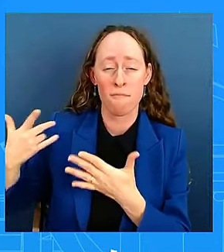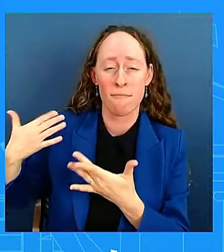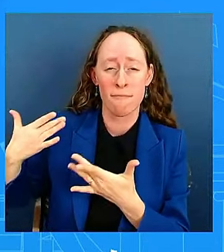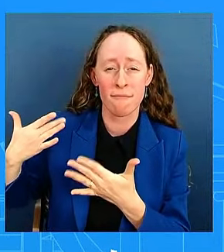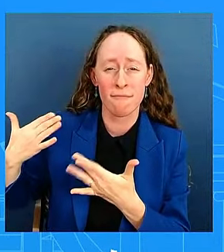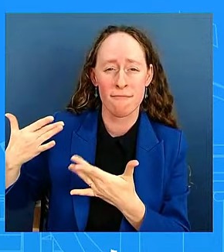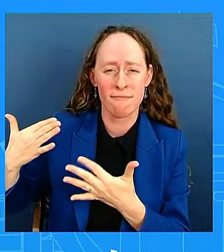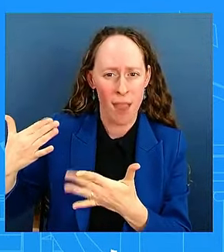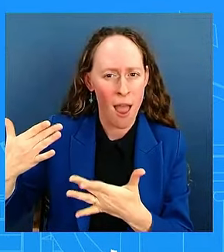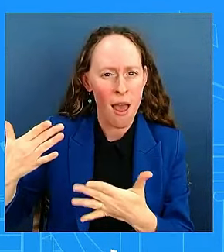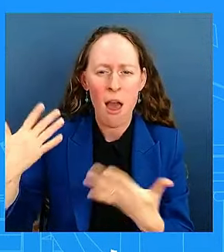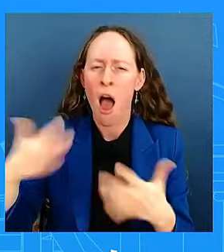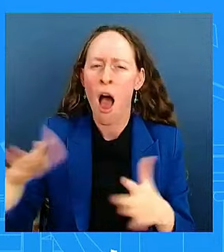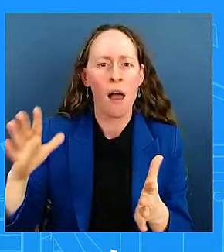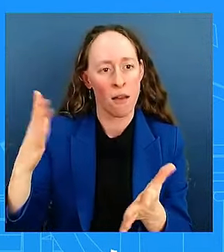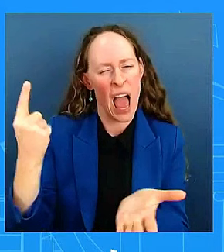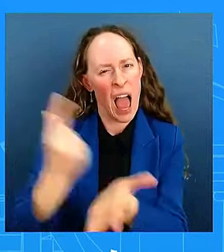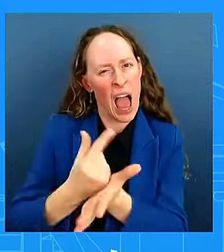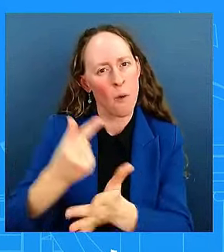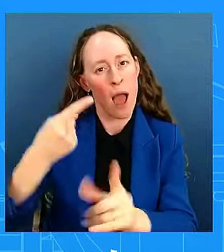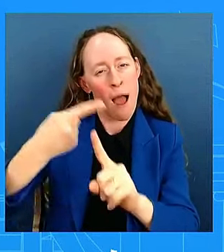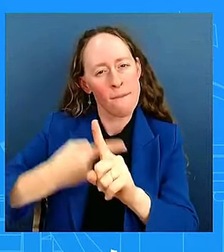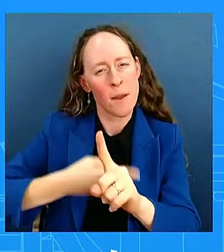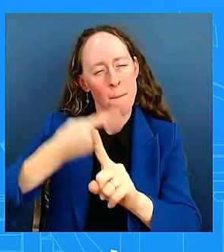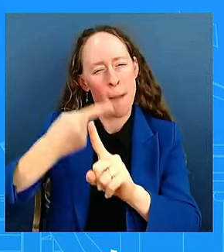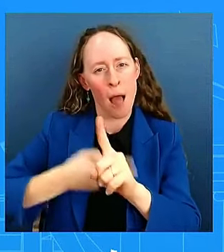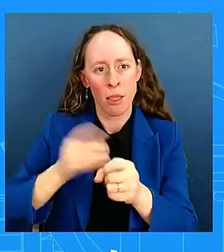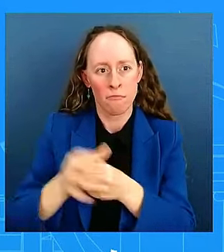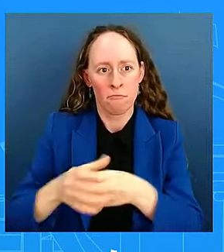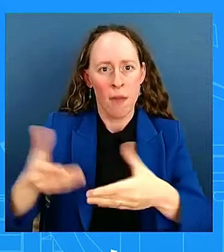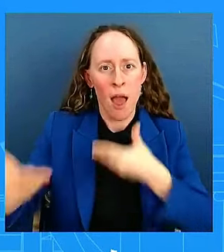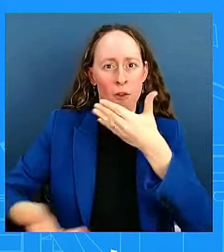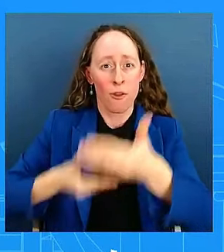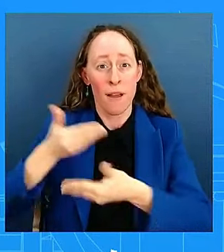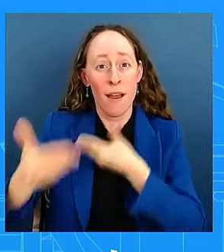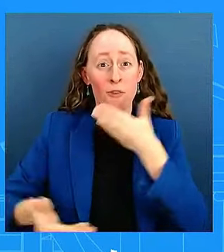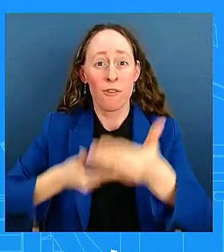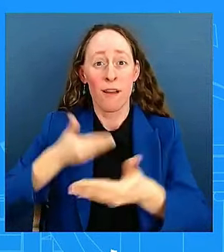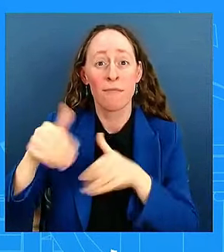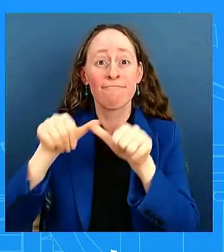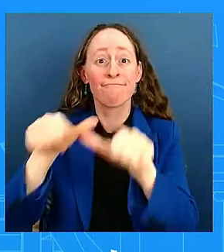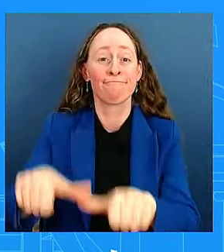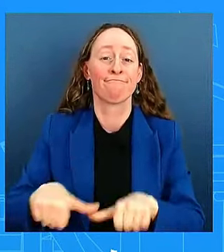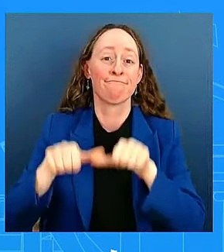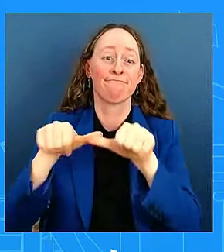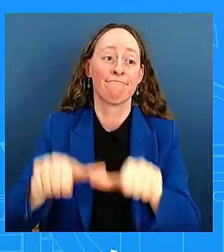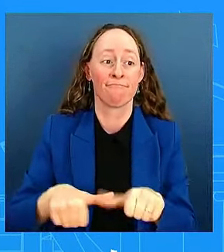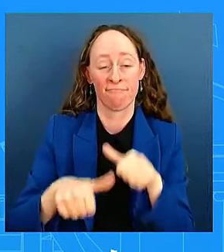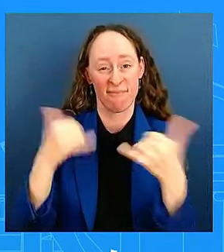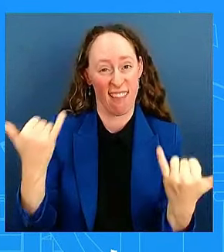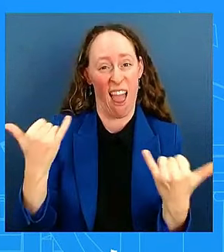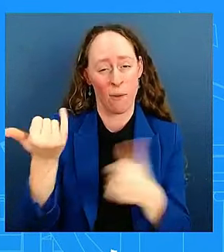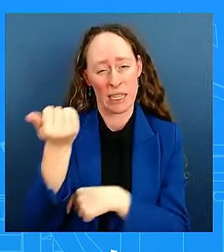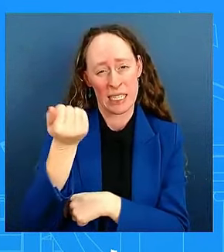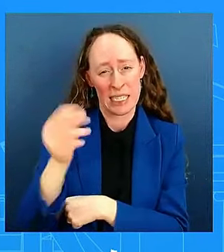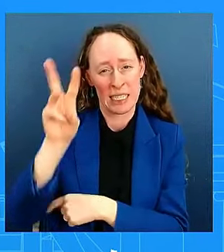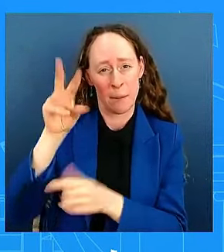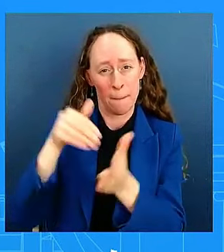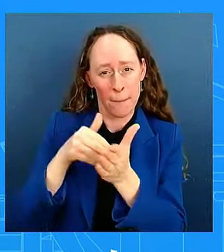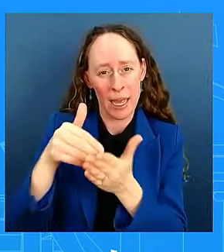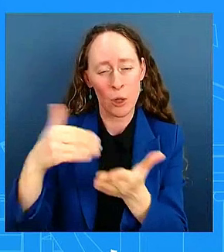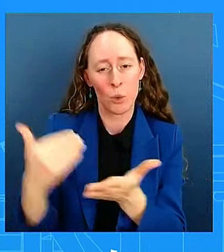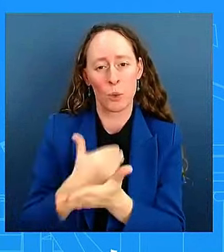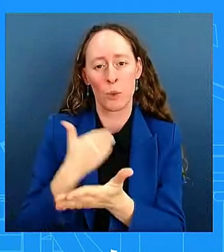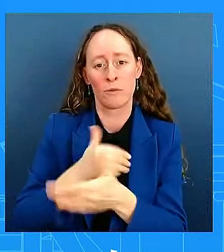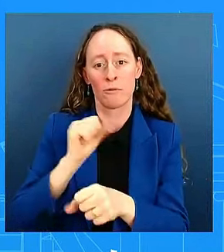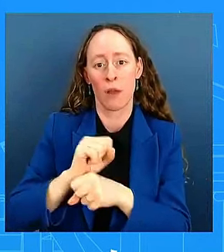The nation has now created 16 million jobs since they've come to office, more jobs created in a single presidential term than any time in American history. Our